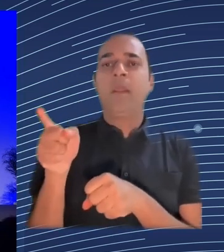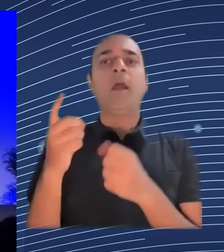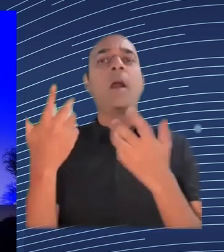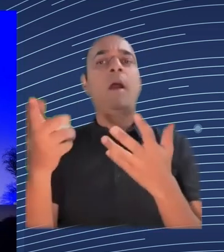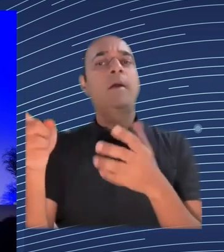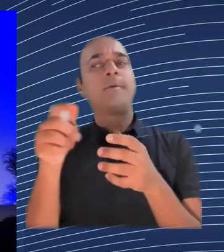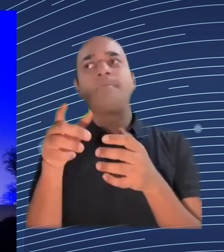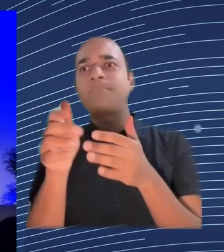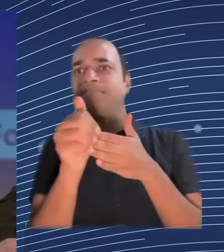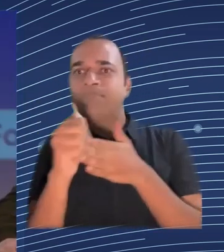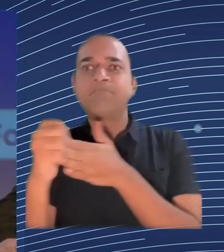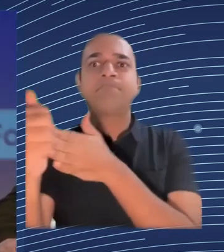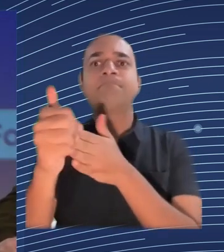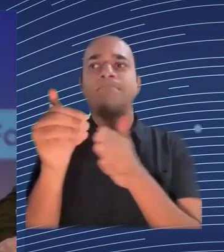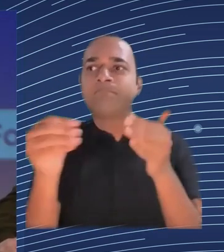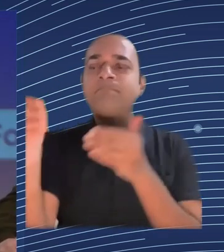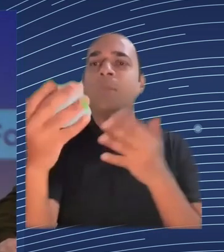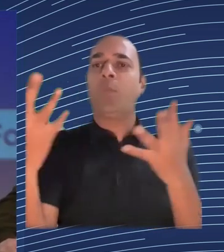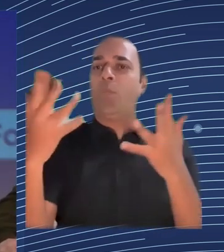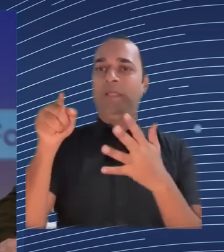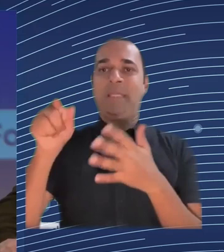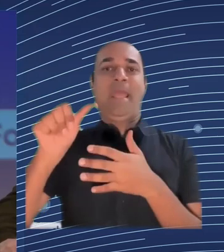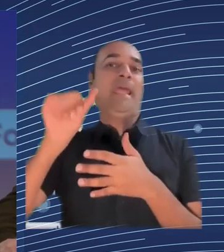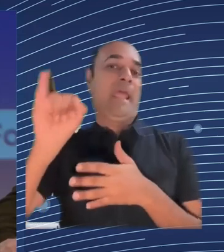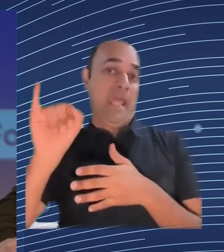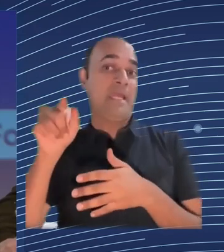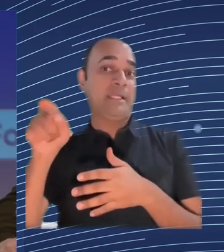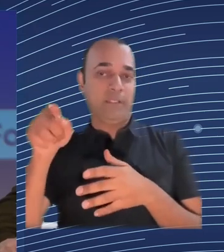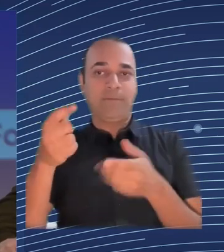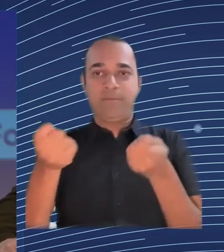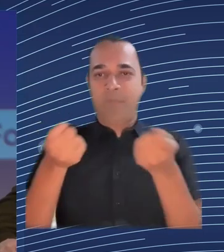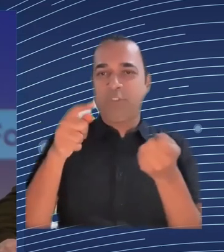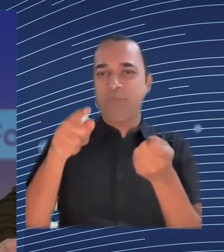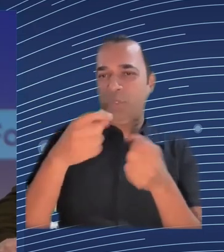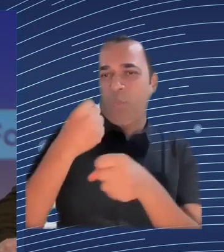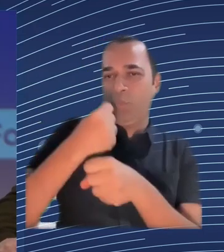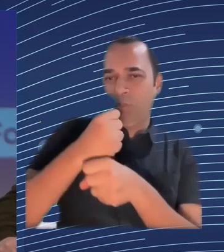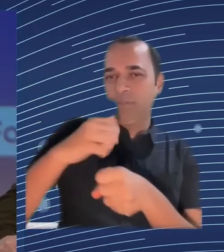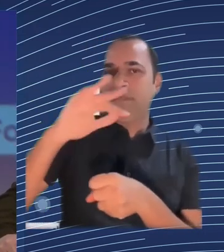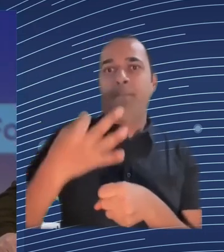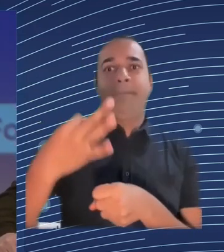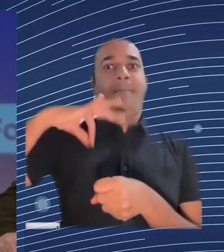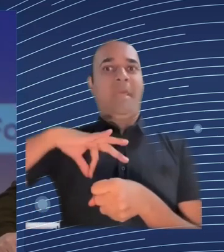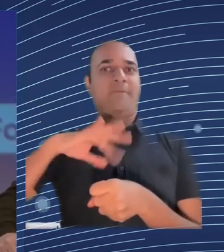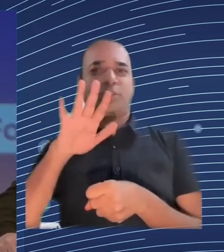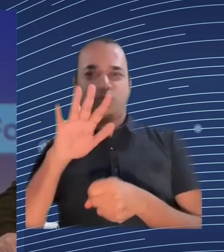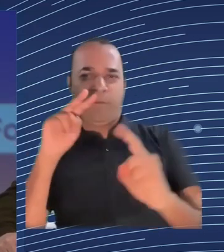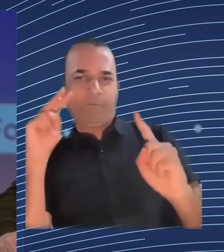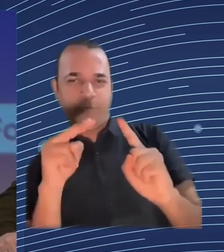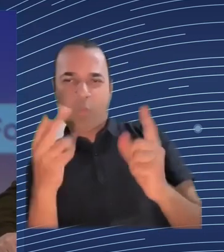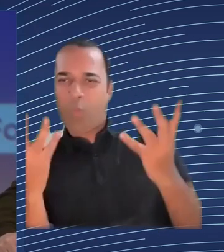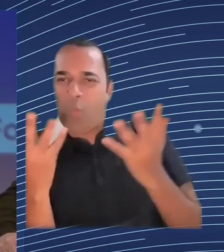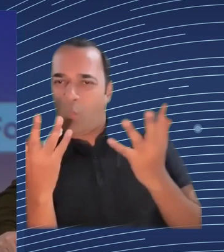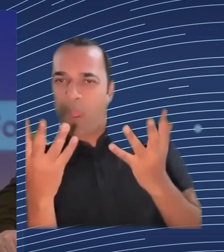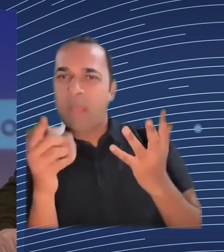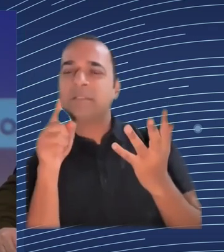and I think there are a number of them but first of all just say thank you for the opportunity to come and share our kind of views and stories with the audience the